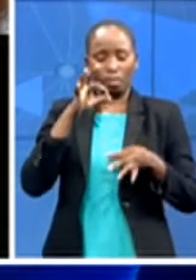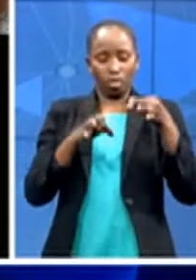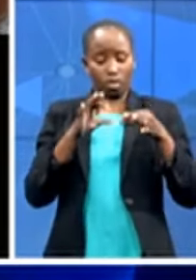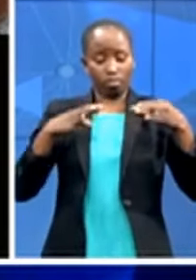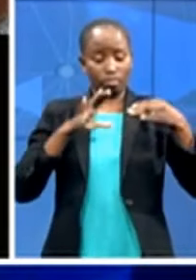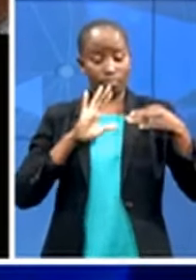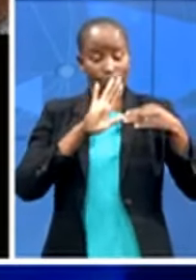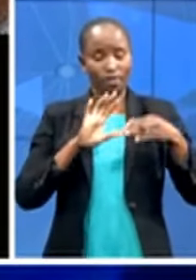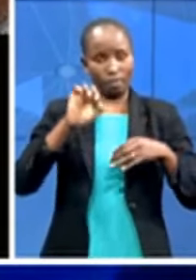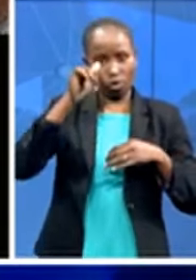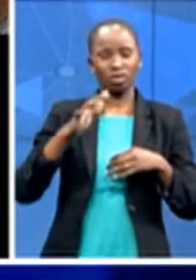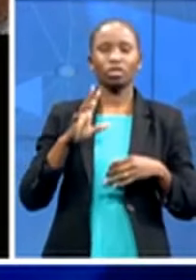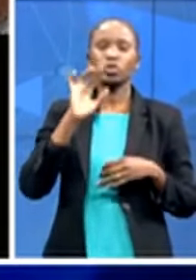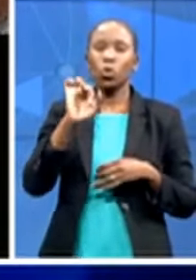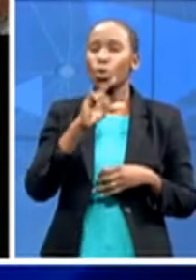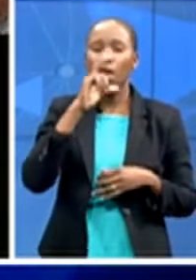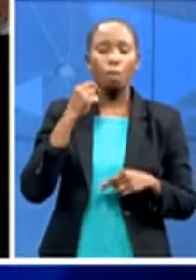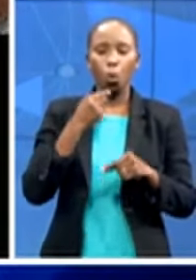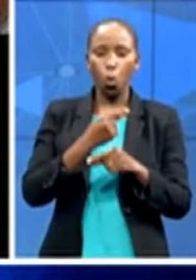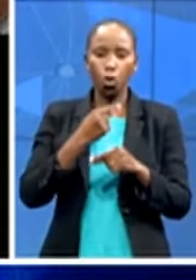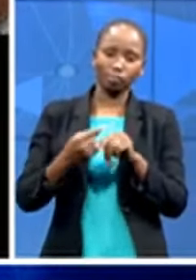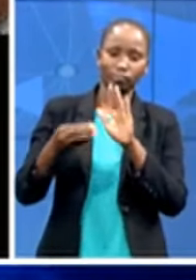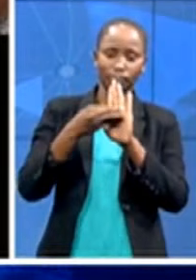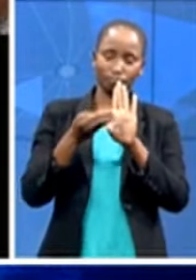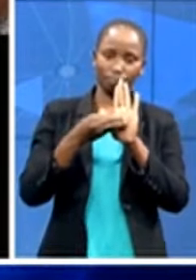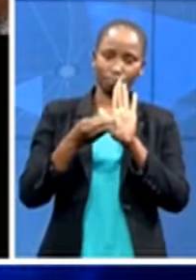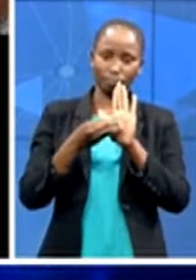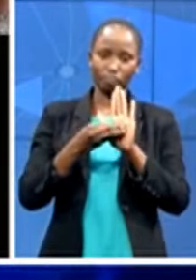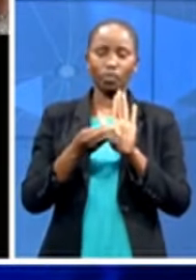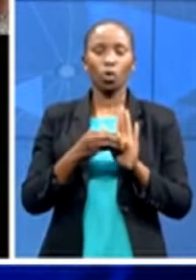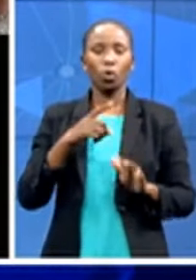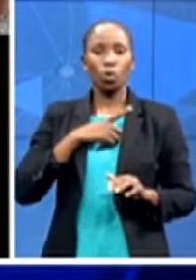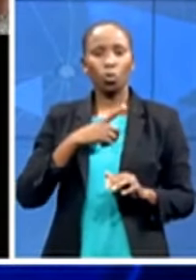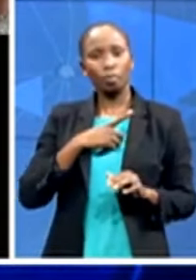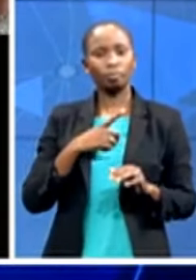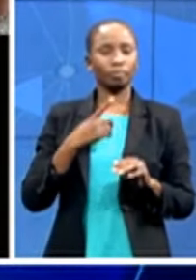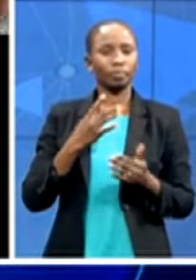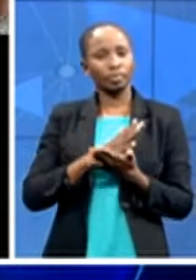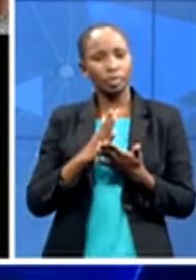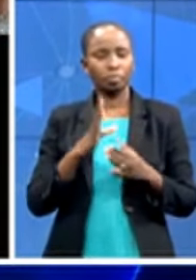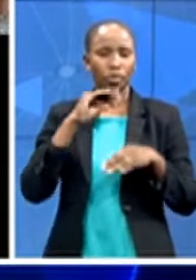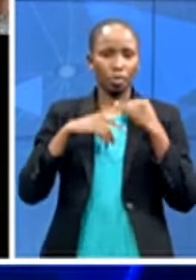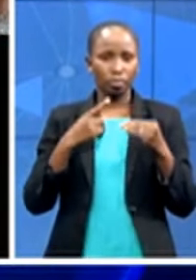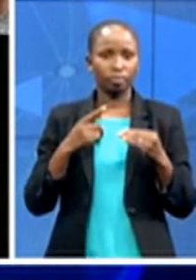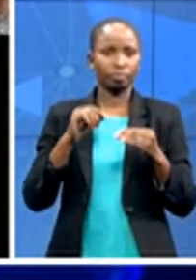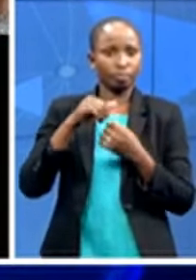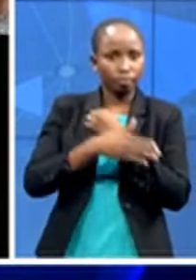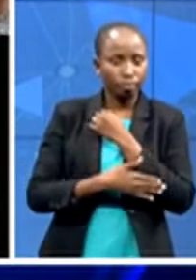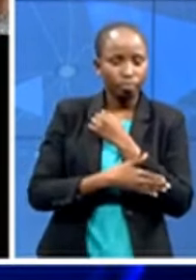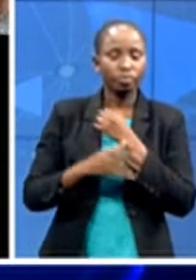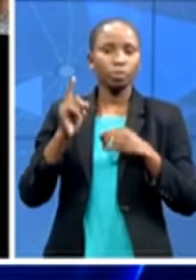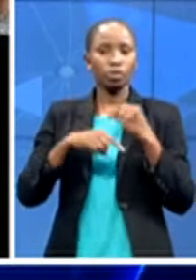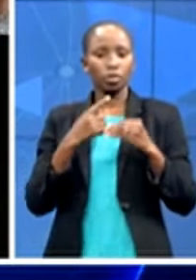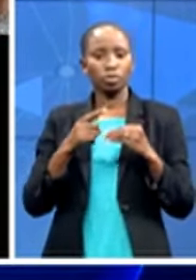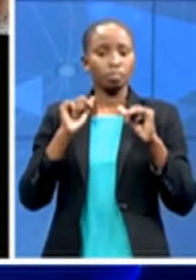up as the conversation kept going on in the country about possible uh people to be named the new health